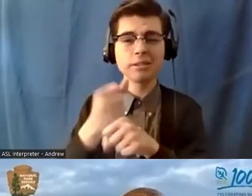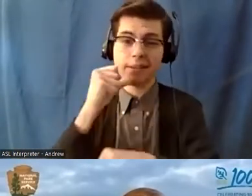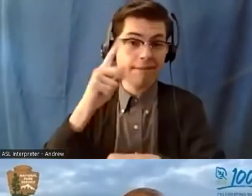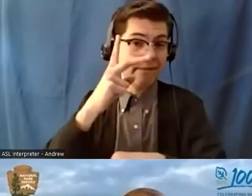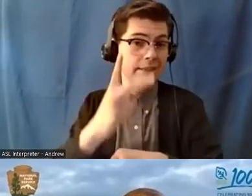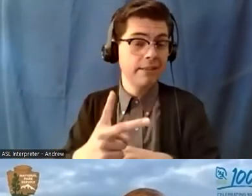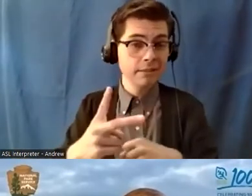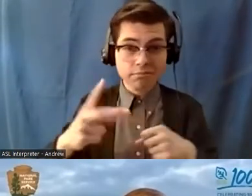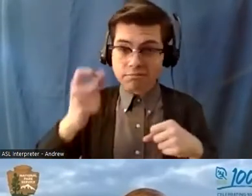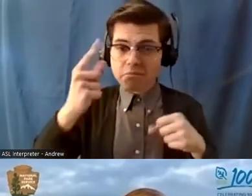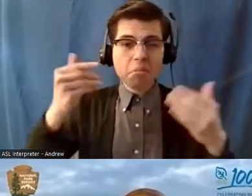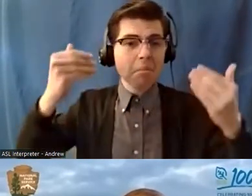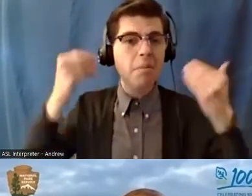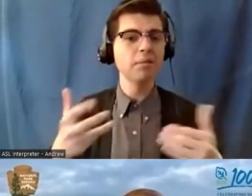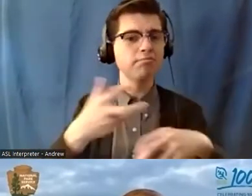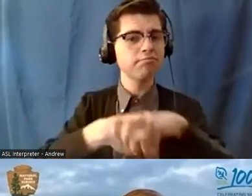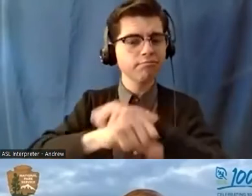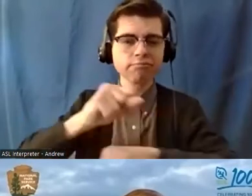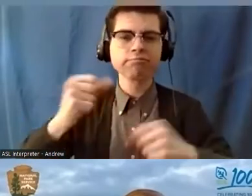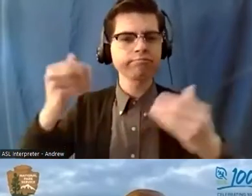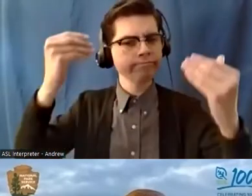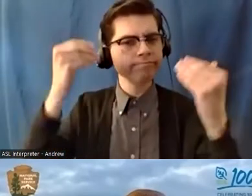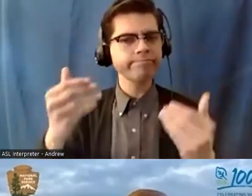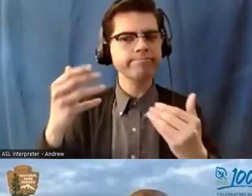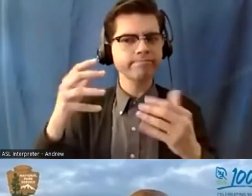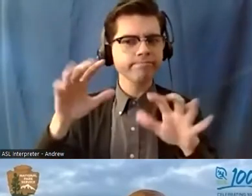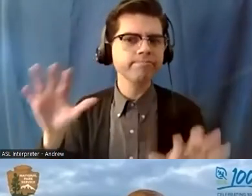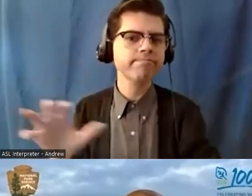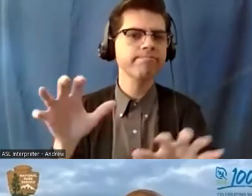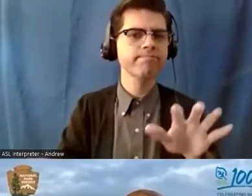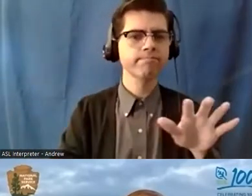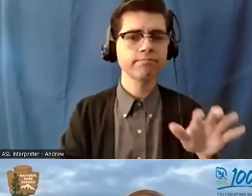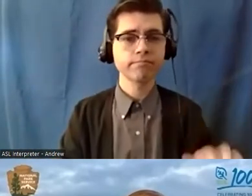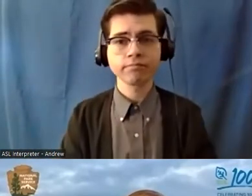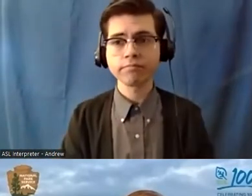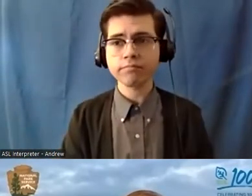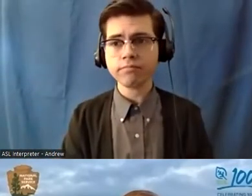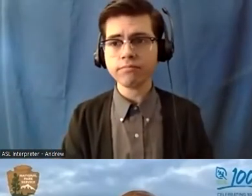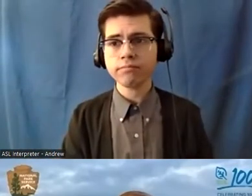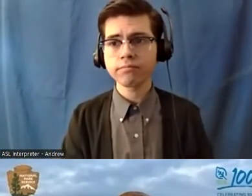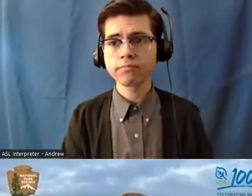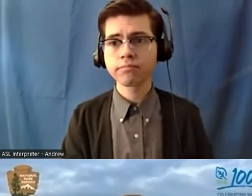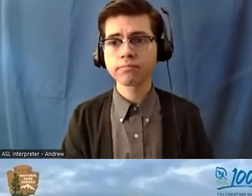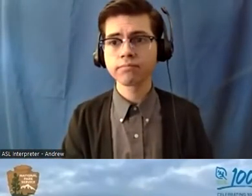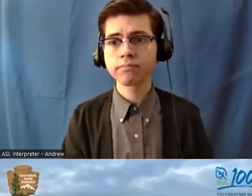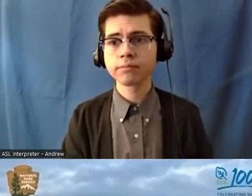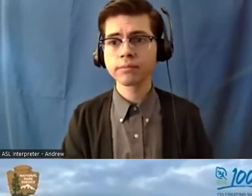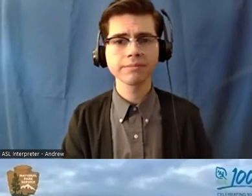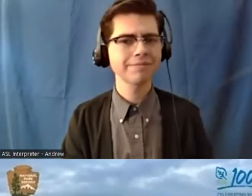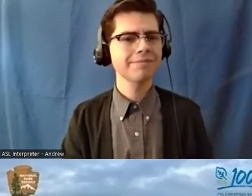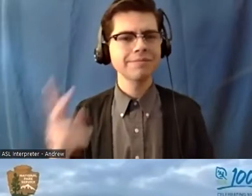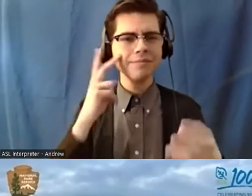coordination um incident command teams and just to see how everybody army corps engineers